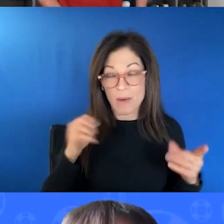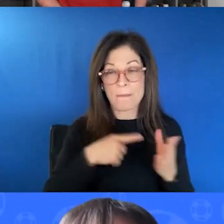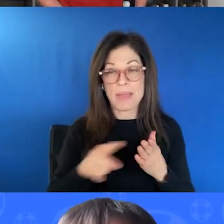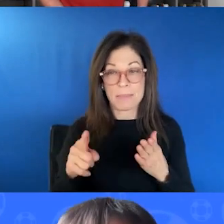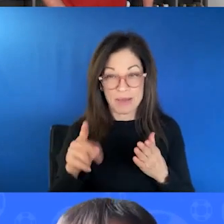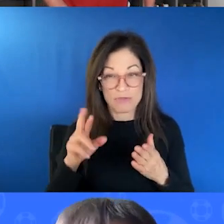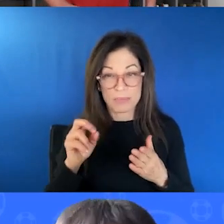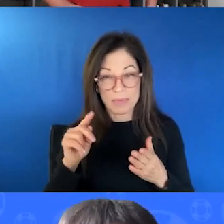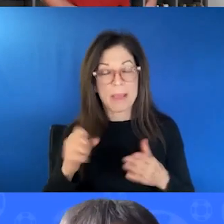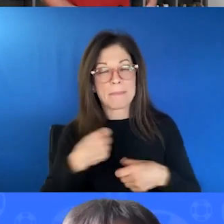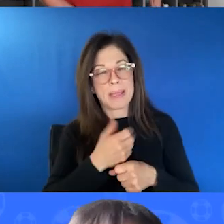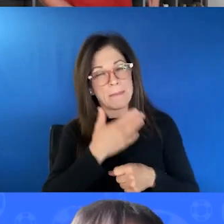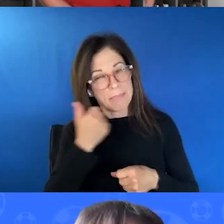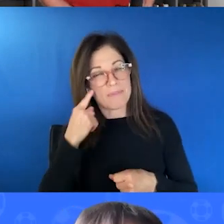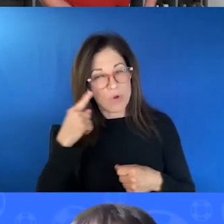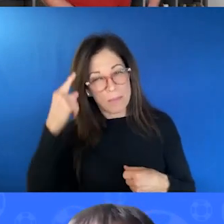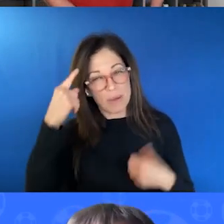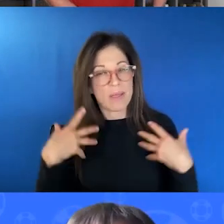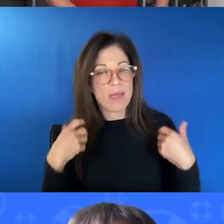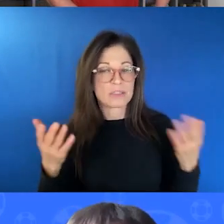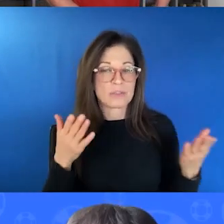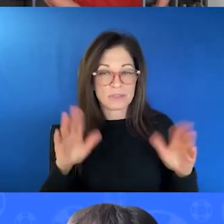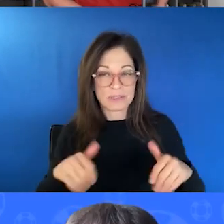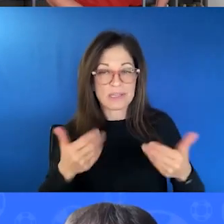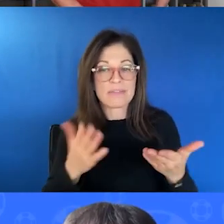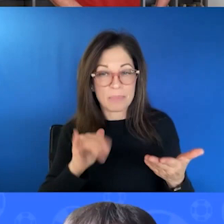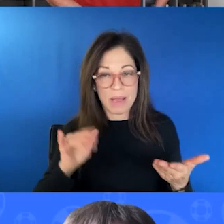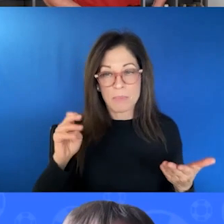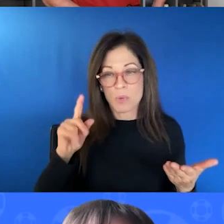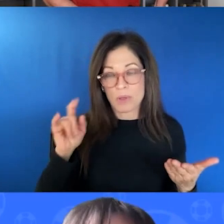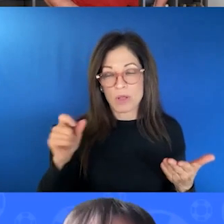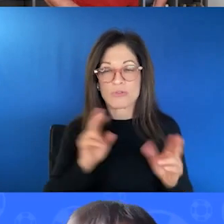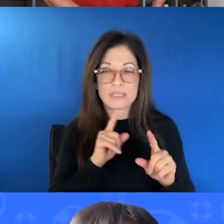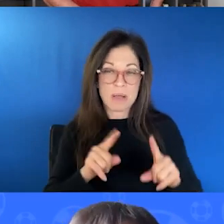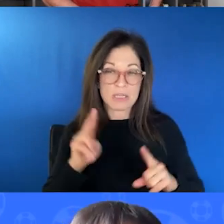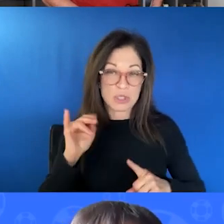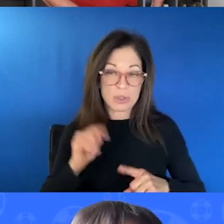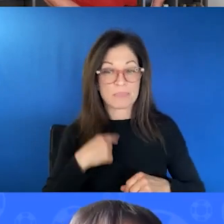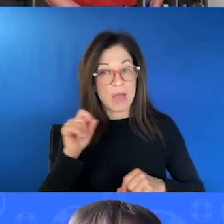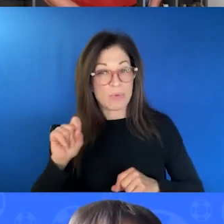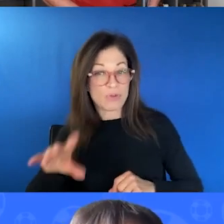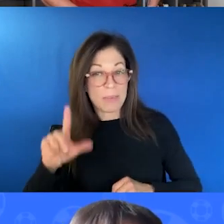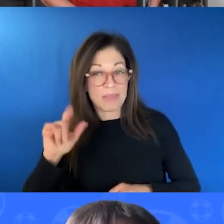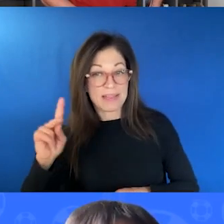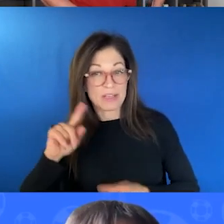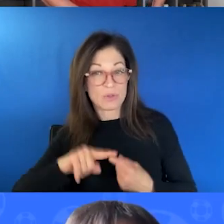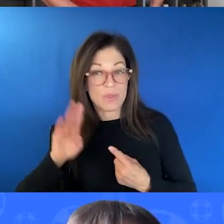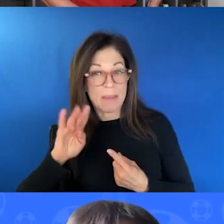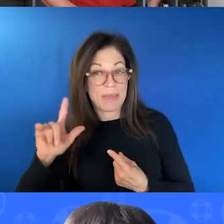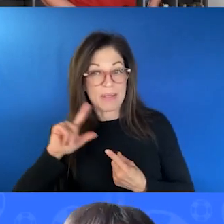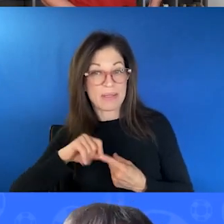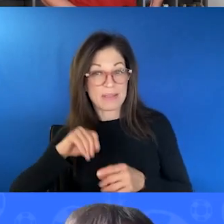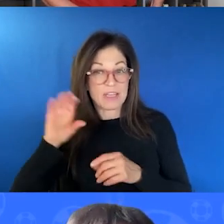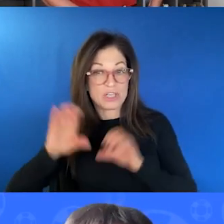better for mental health services that are delivered by mobile response units. I'll drop the link to the bill into the chat